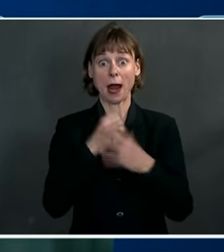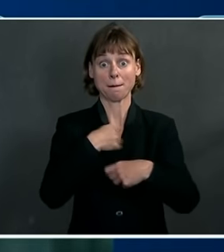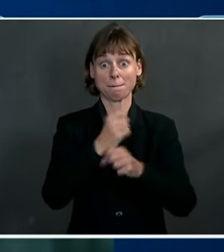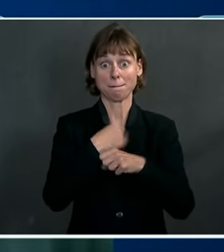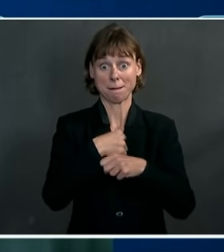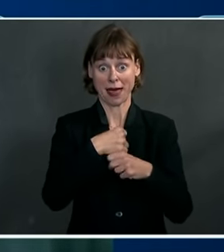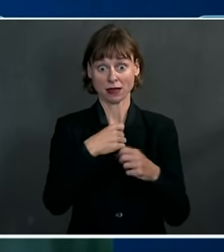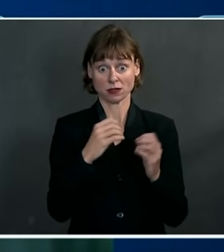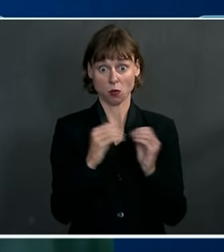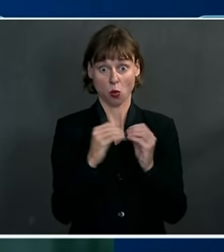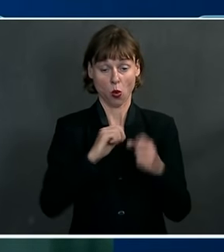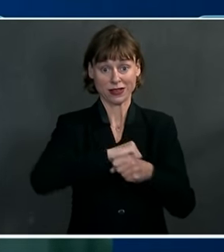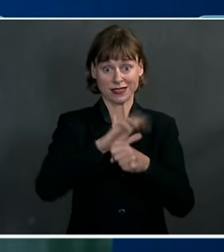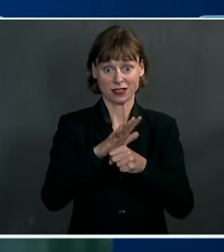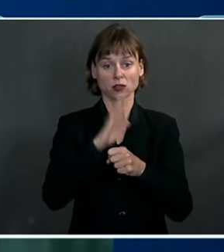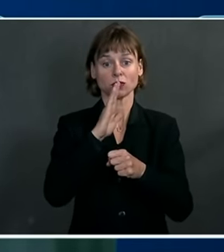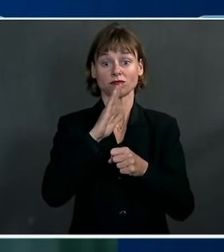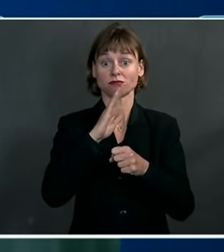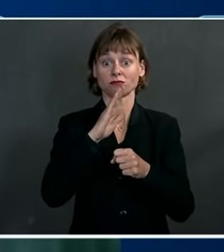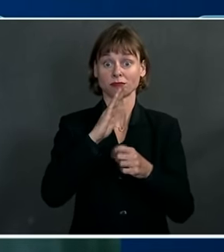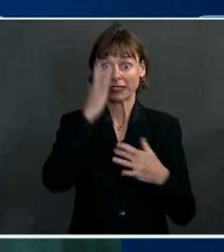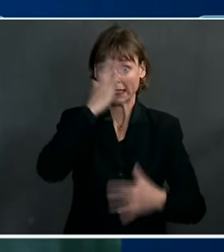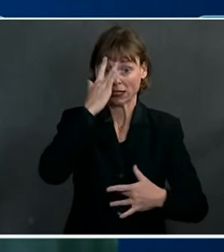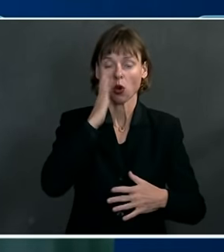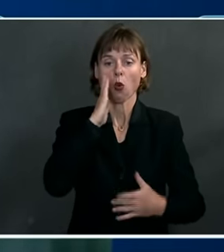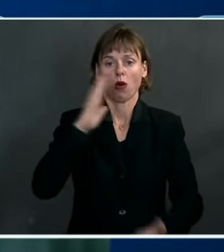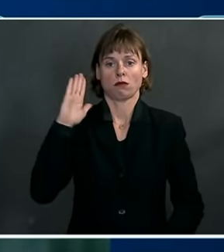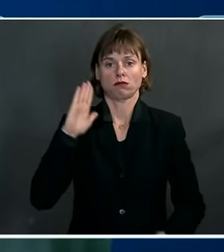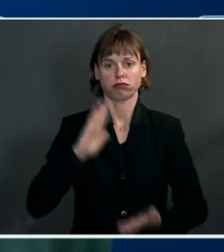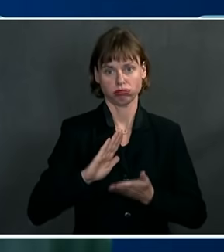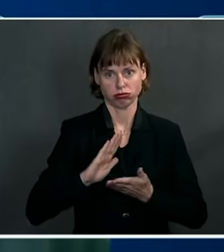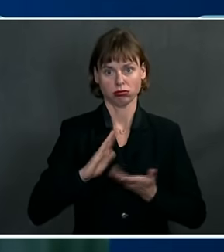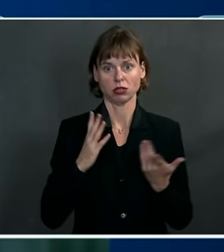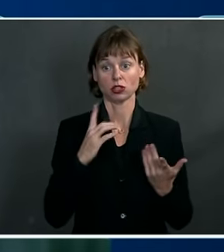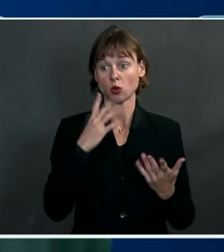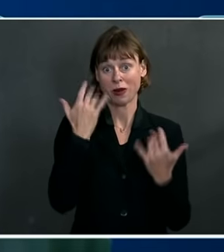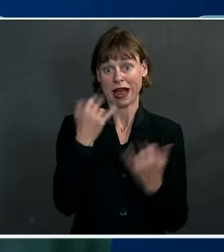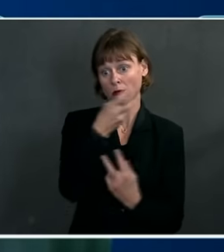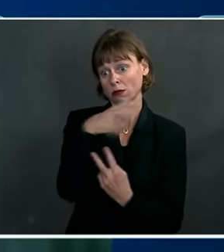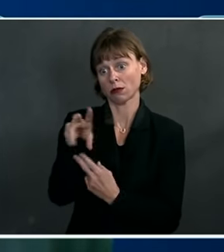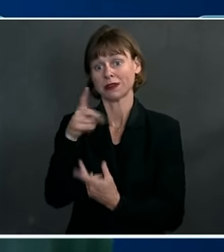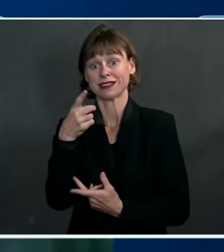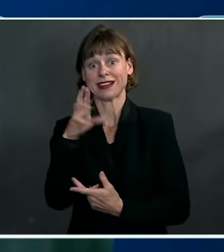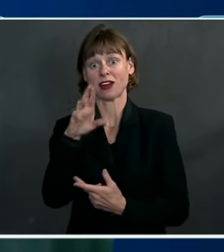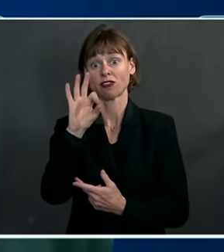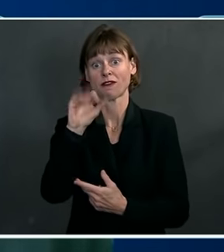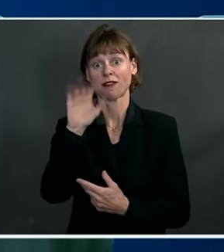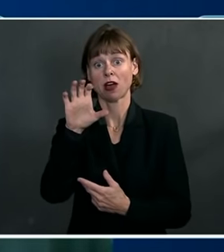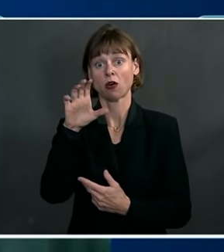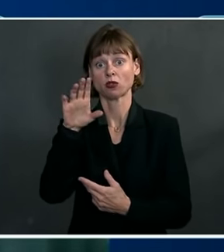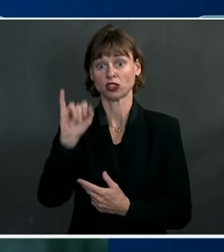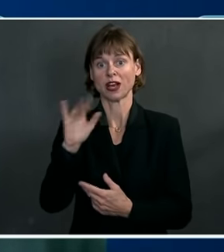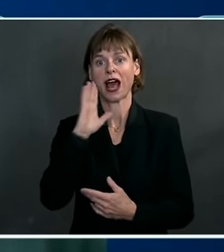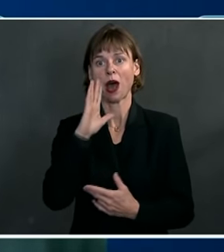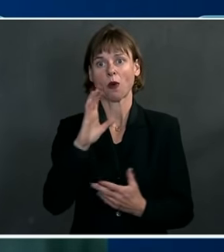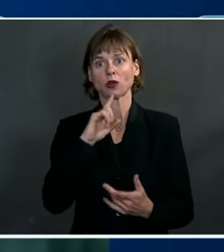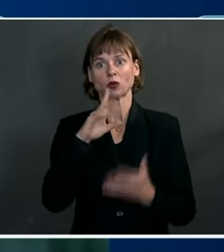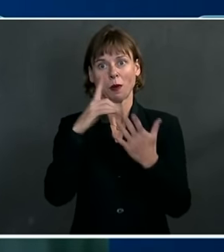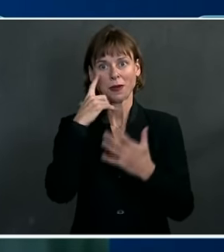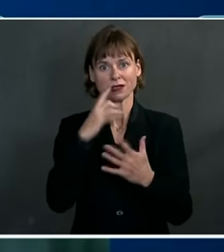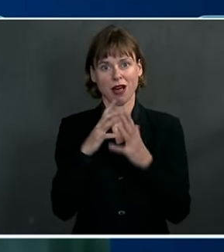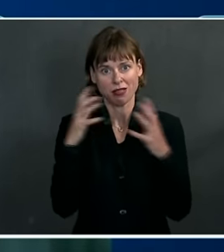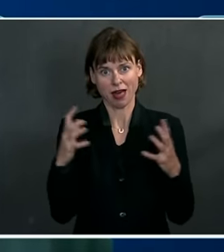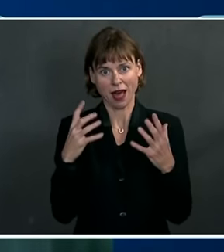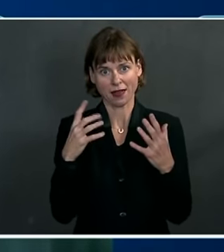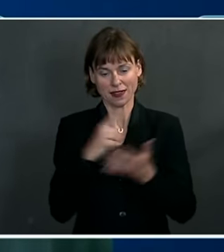lessened. And before I turn it over to Dr. Fauci, I would like to just address school reopenings, which I know has also been in the news a lot this